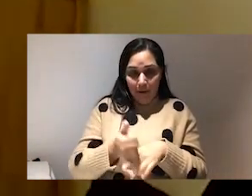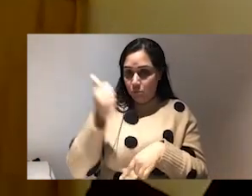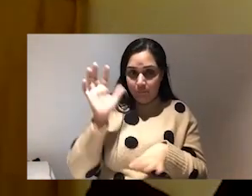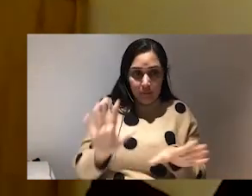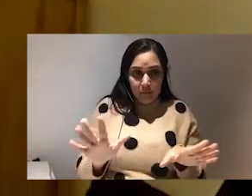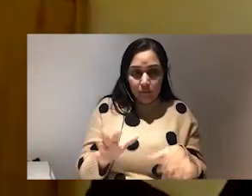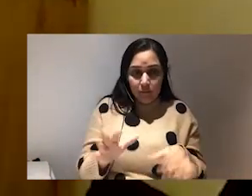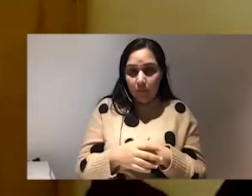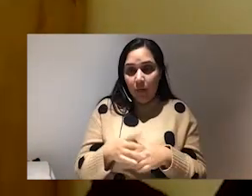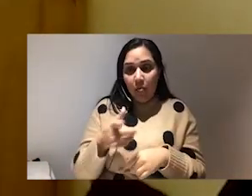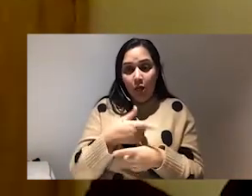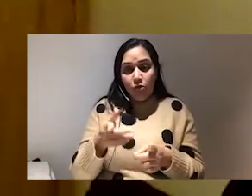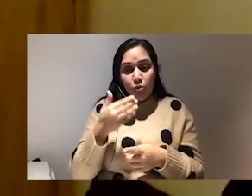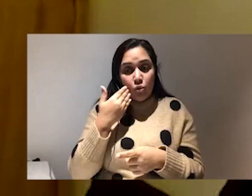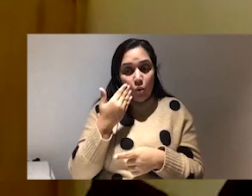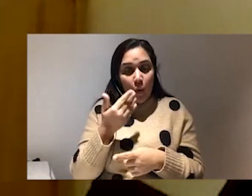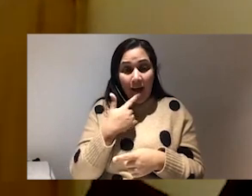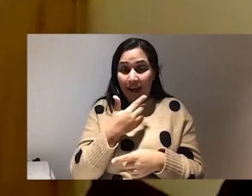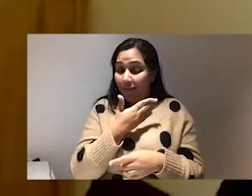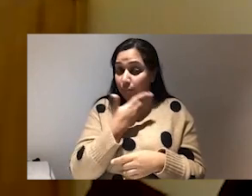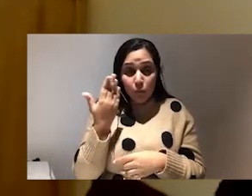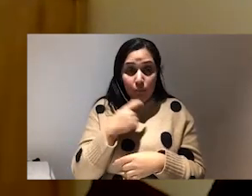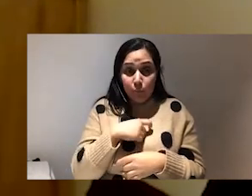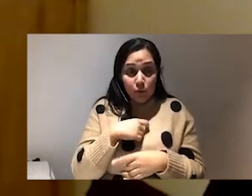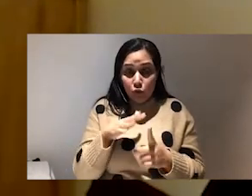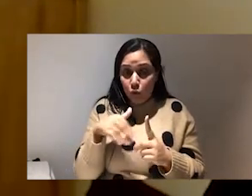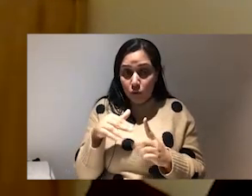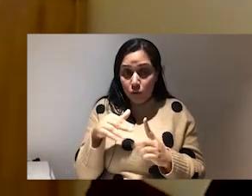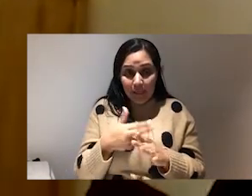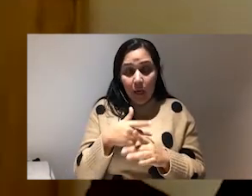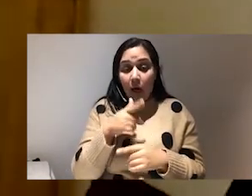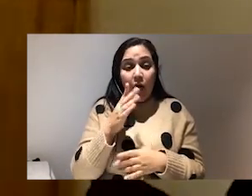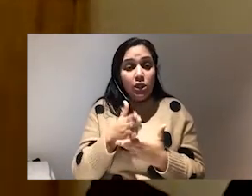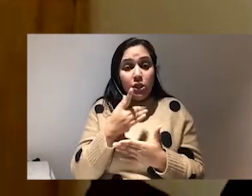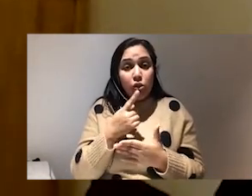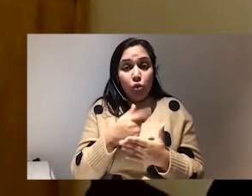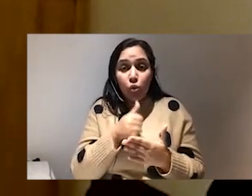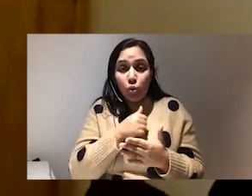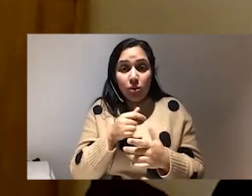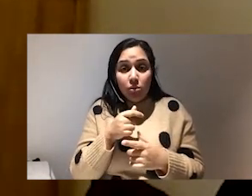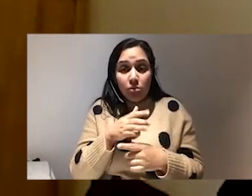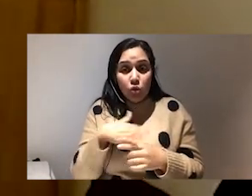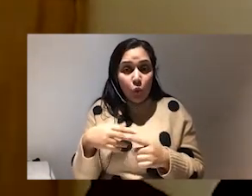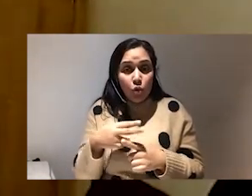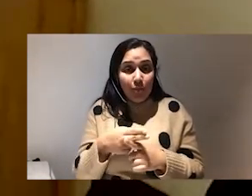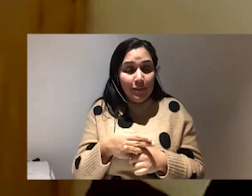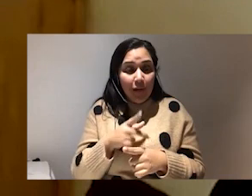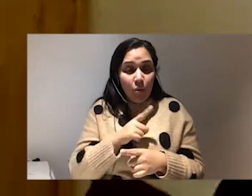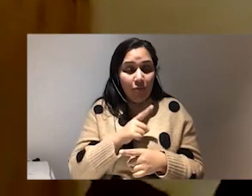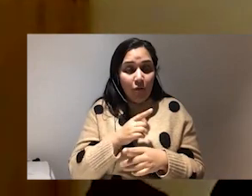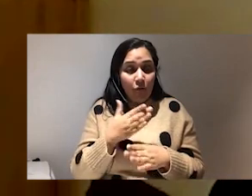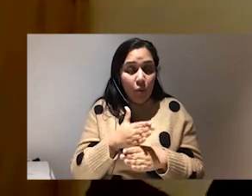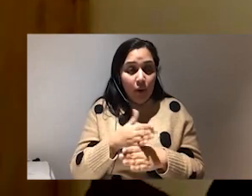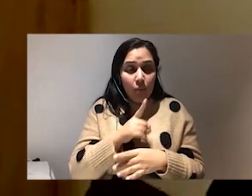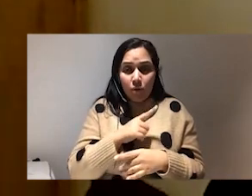For those of you who don't know, I don't have any personal social media. I just use social media for work. Part of that is because I was harassed on